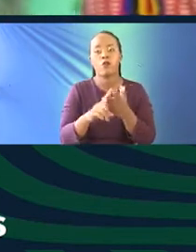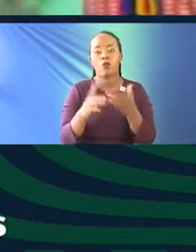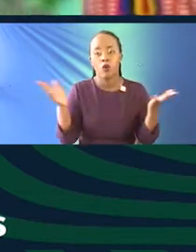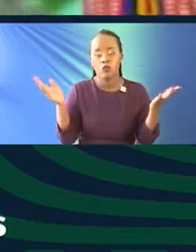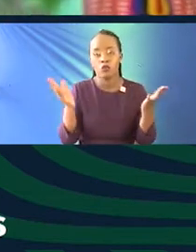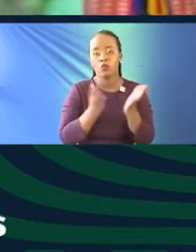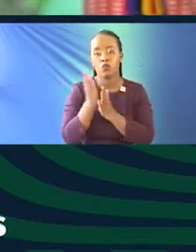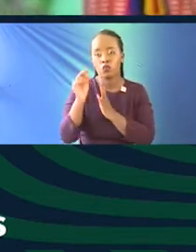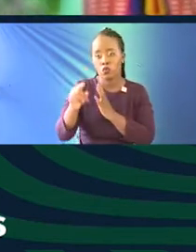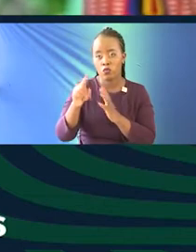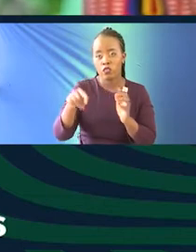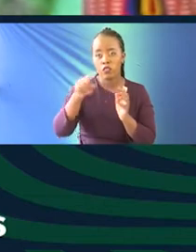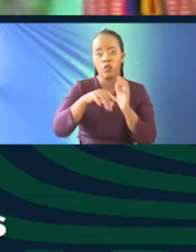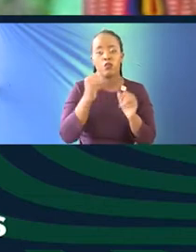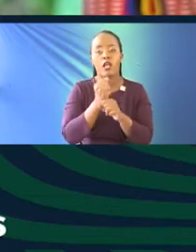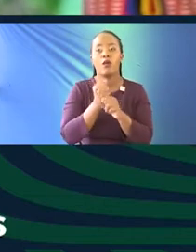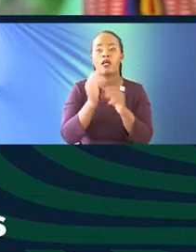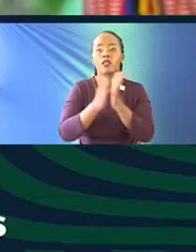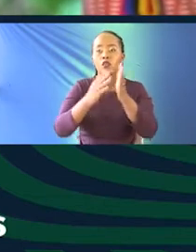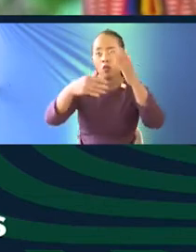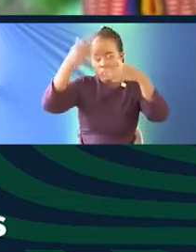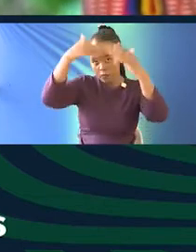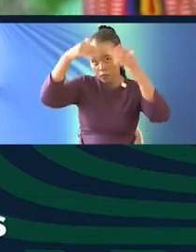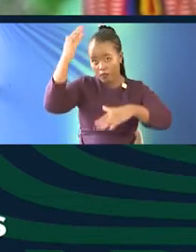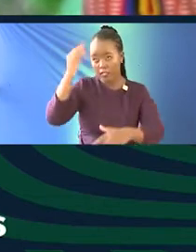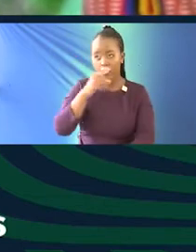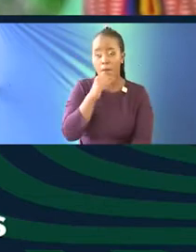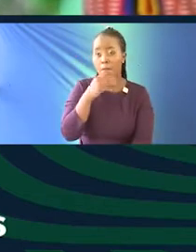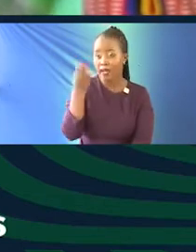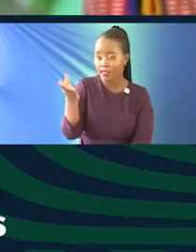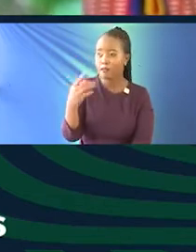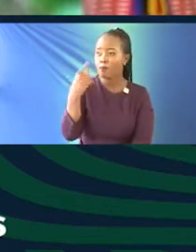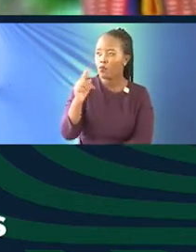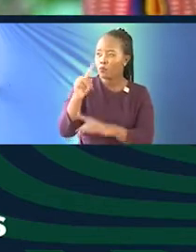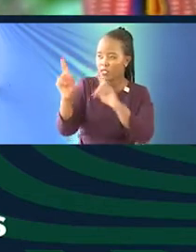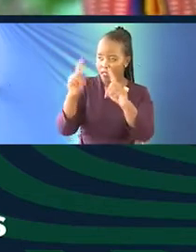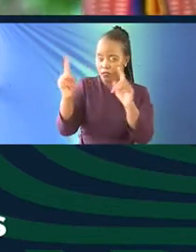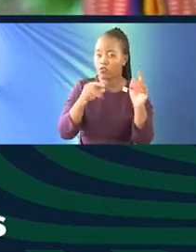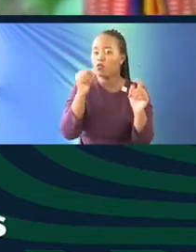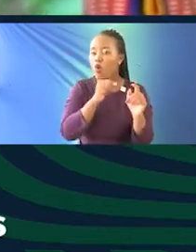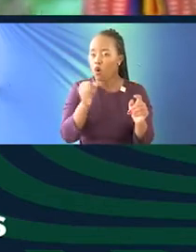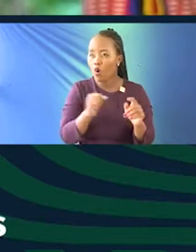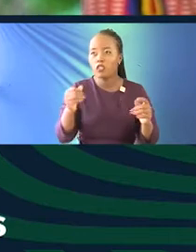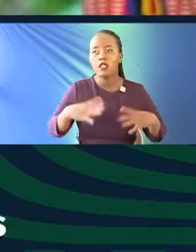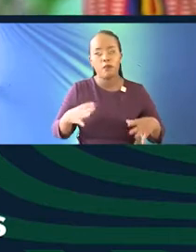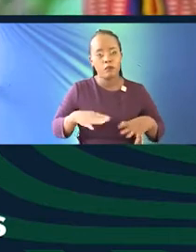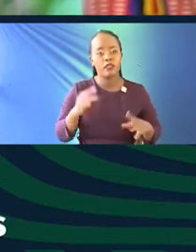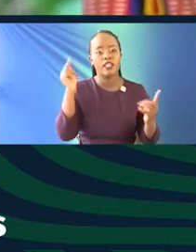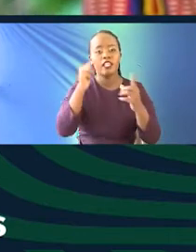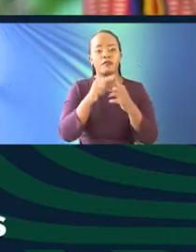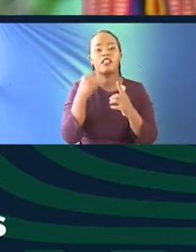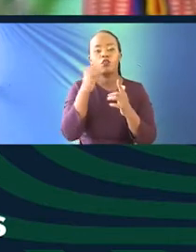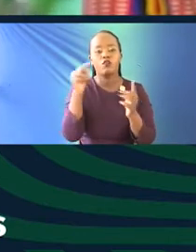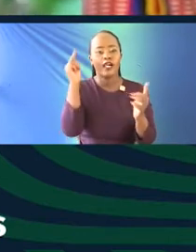informed by that, actually we're working with Professor Kimaninjogu. He will be interviewing senior citizens in particular, the ones that we're targeting